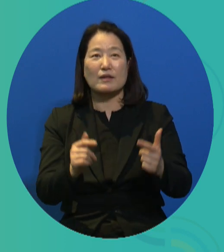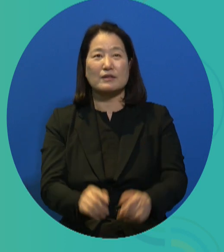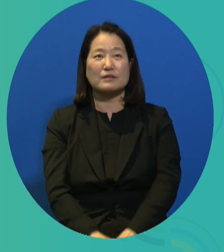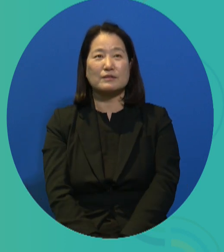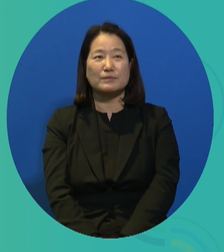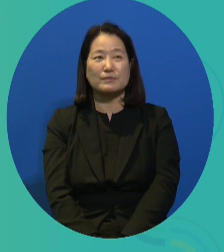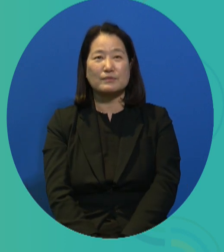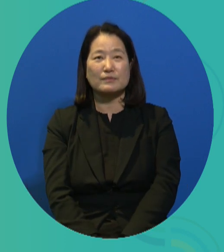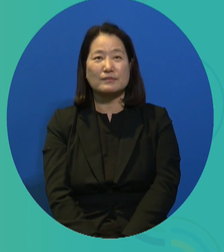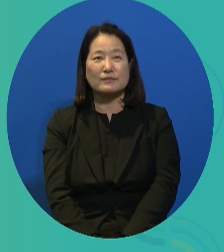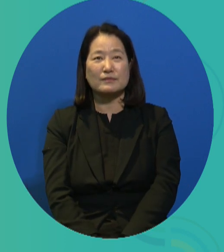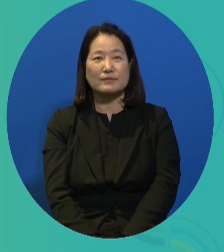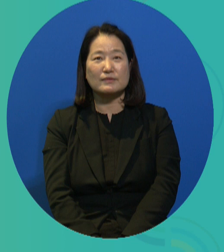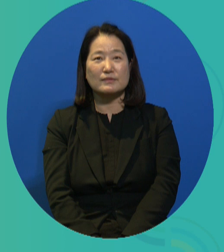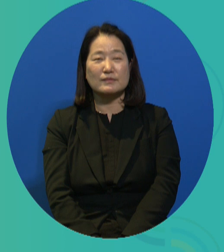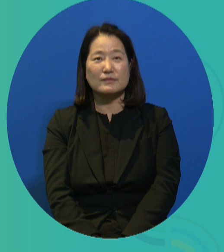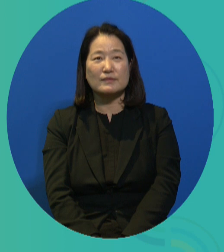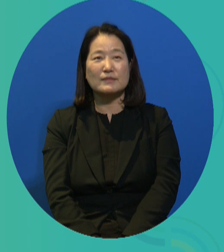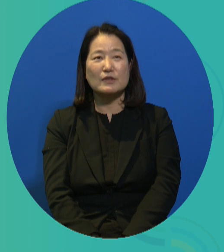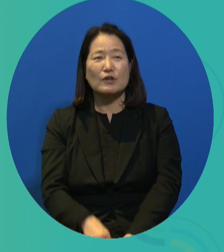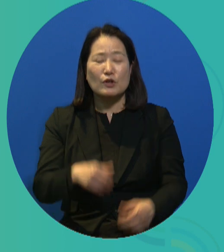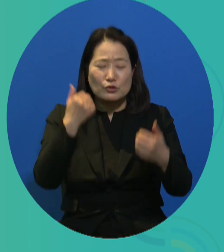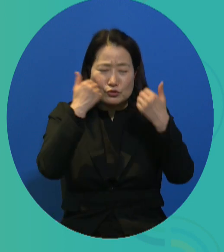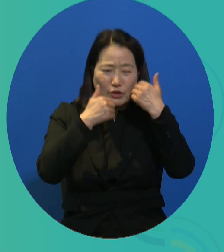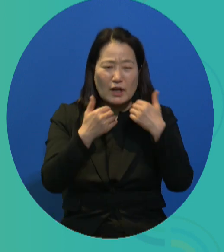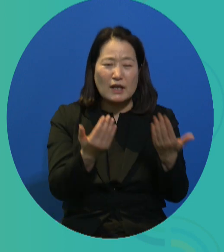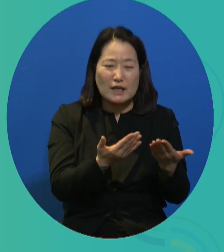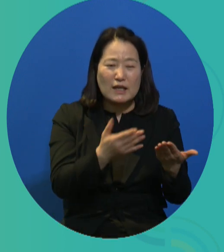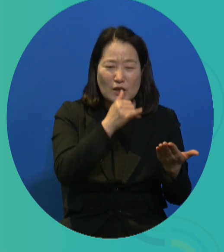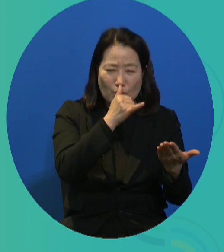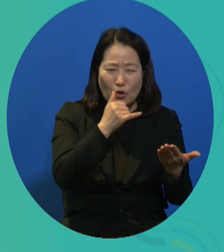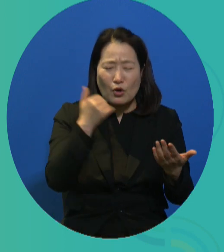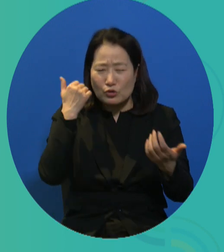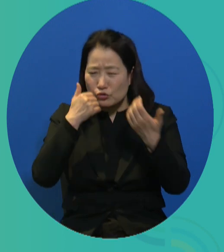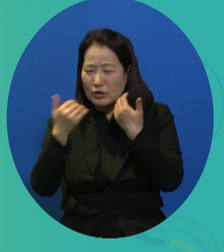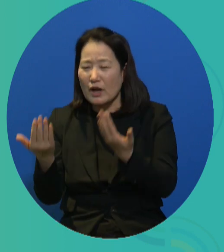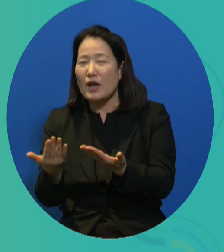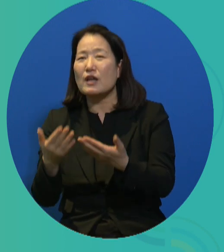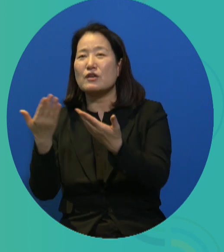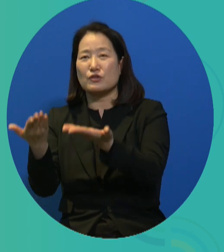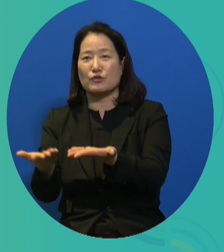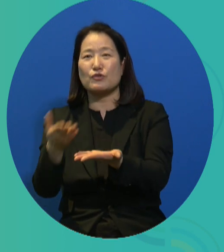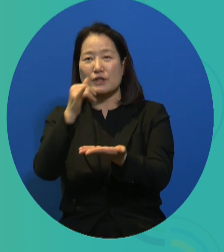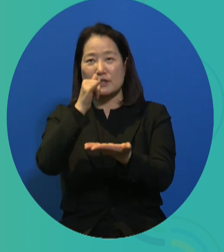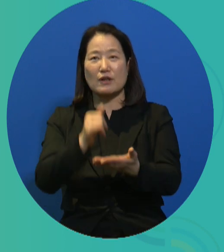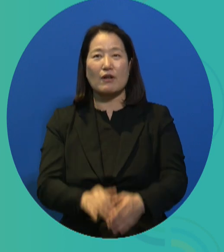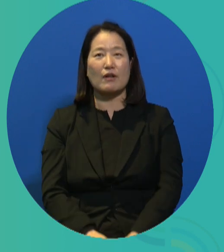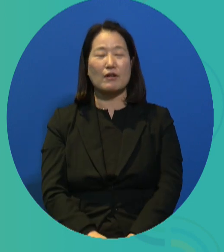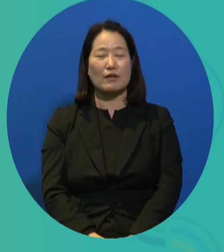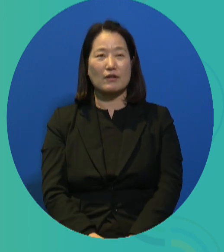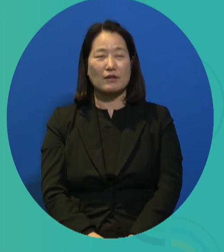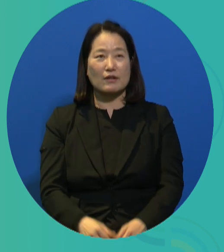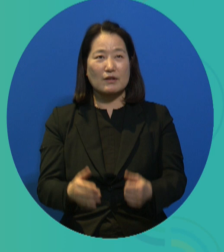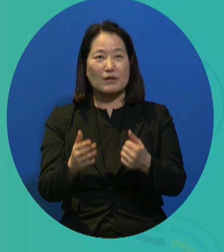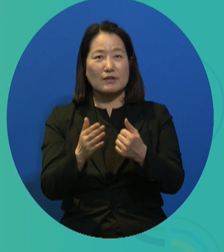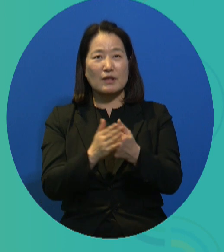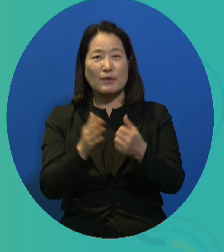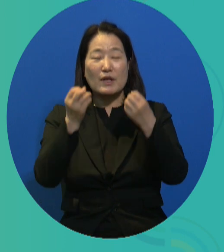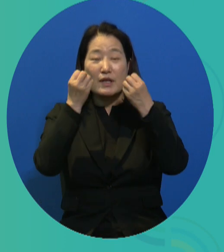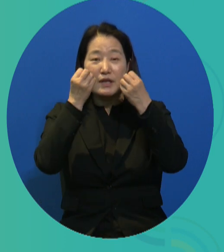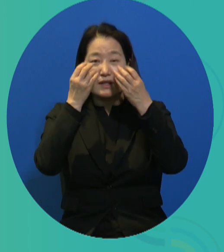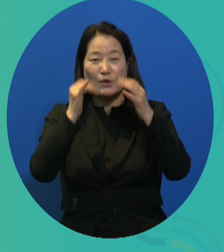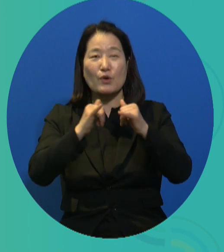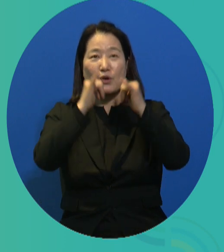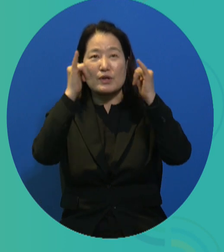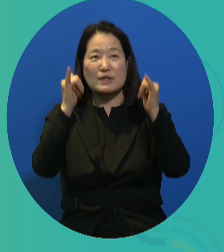Of course, if we can have a society where nobody has to work, that'd be great, but that's never going to happen. There will always be somebody who works and there will always be somebody